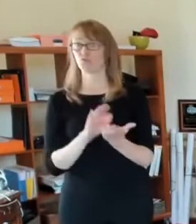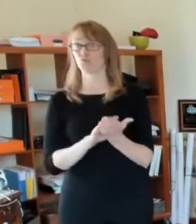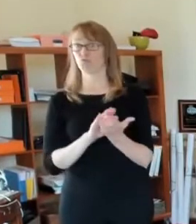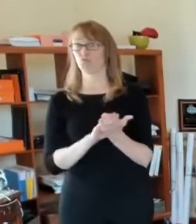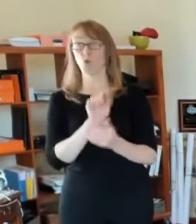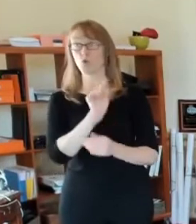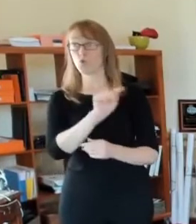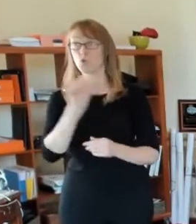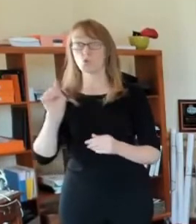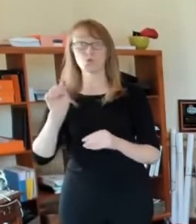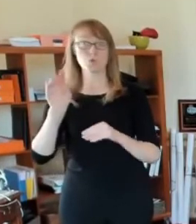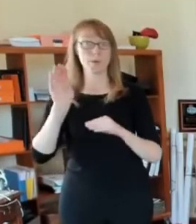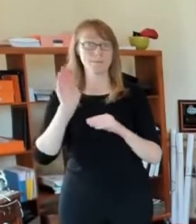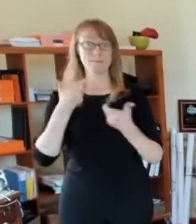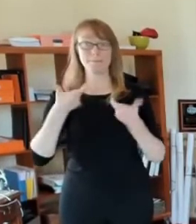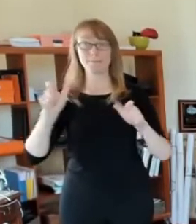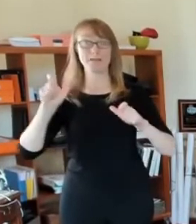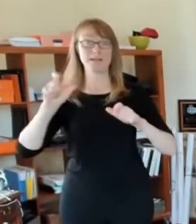the spread of COVID,